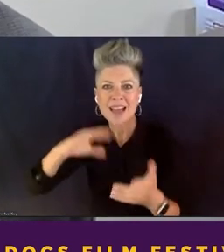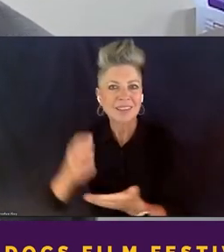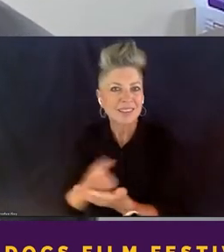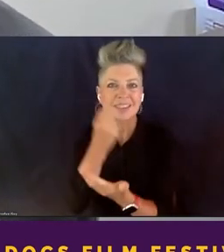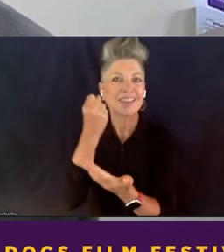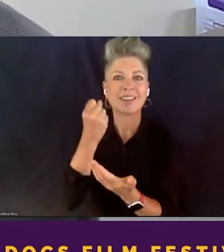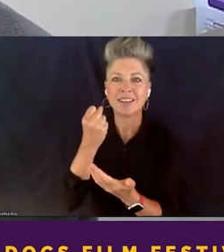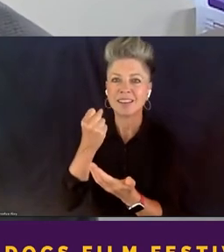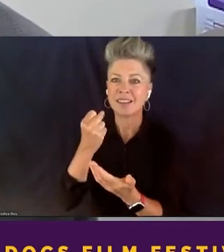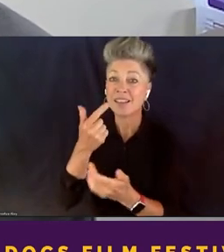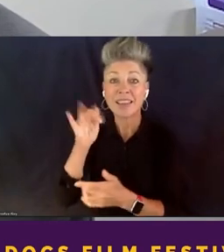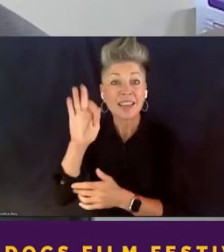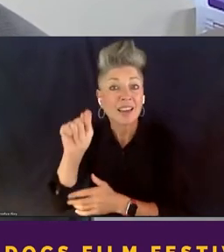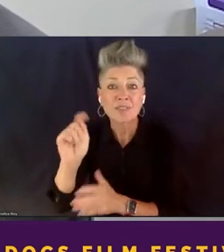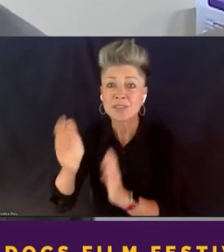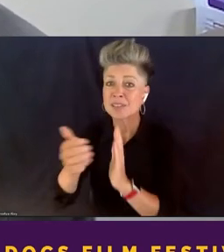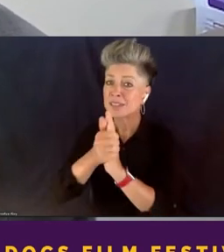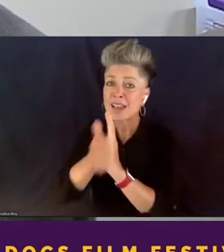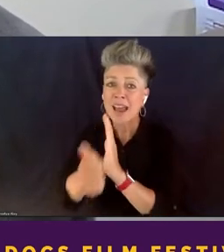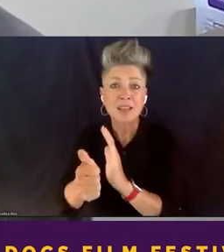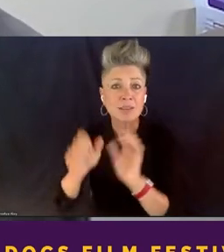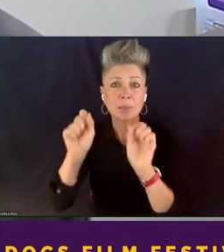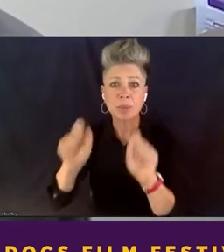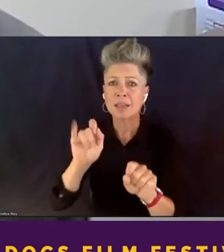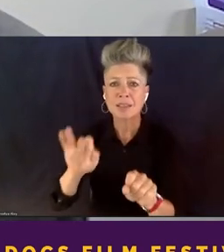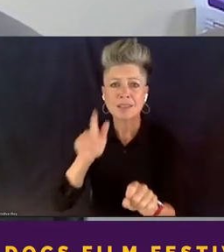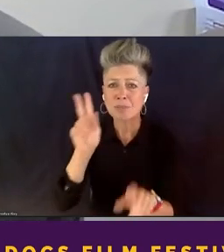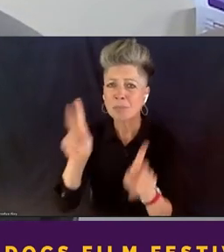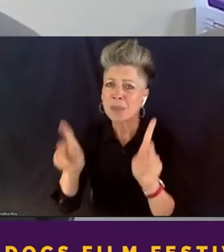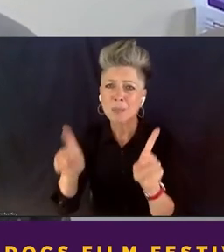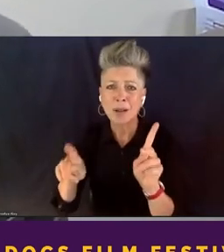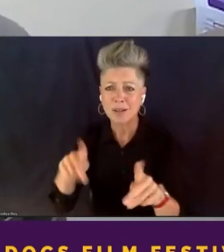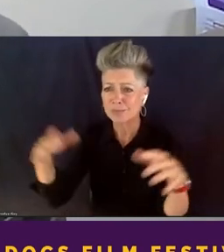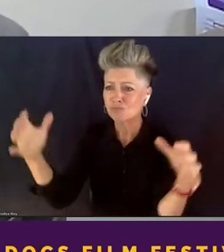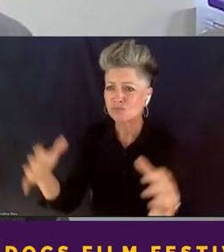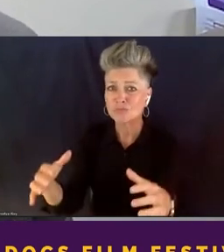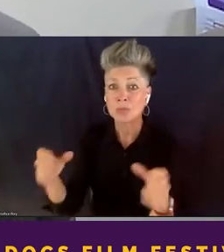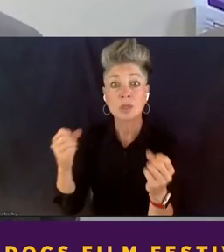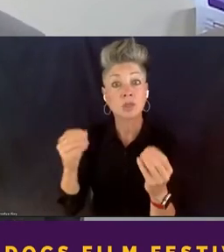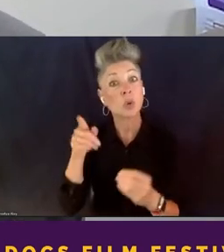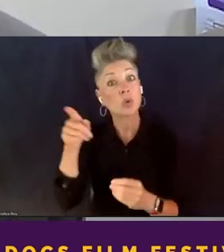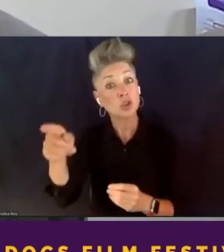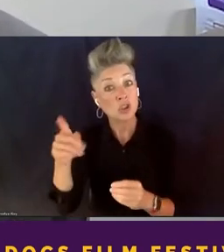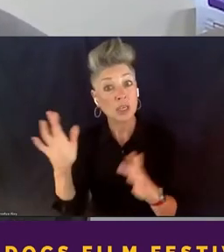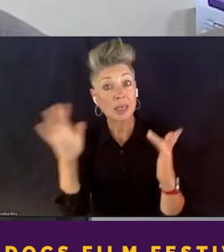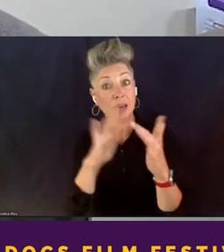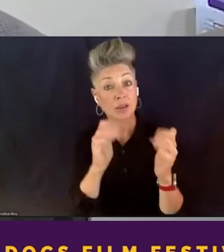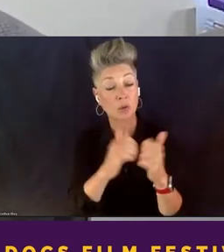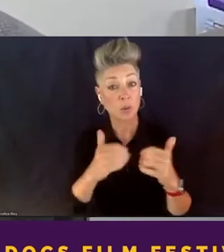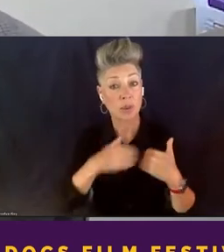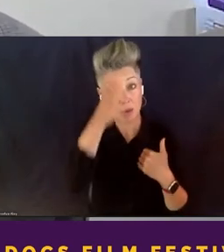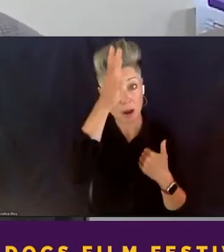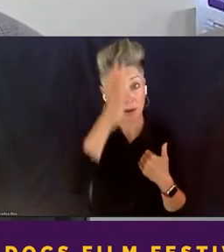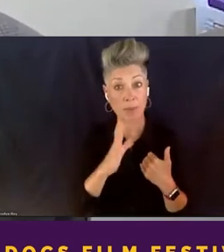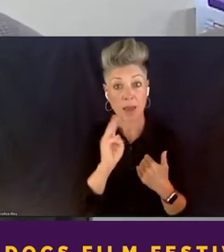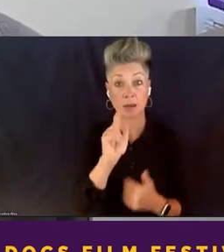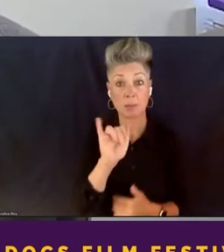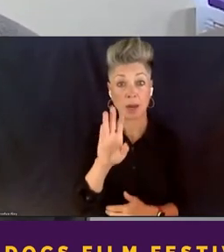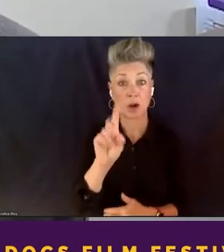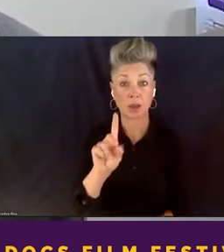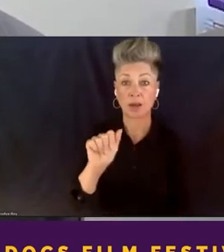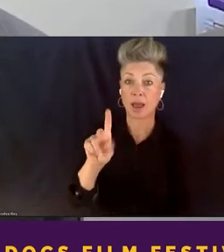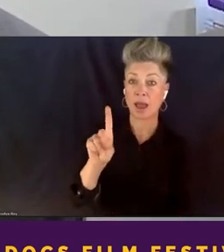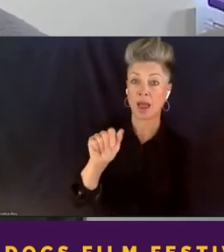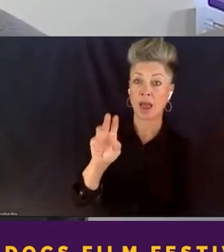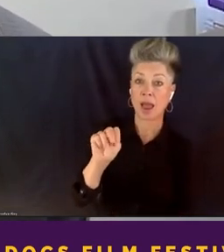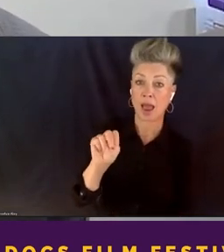abilities of their citizenry. So Latonya was able to connect with a young man in, in Maryland, Adam Jackson, who runs an organization